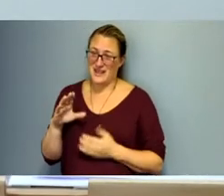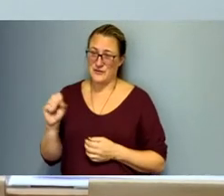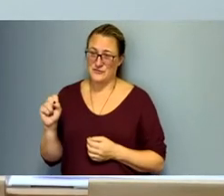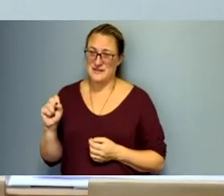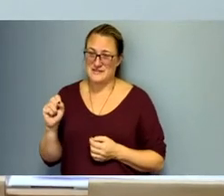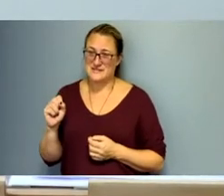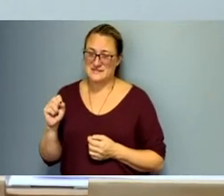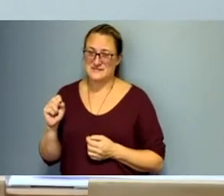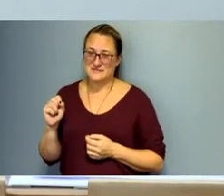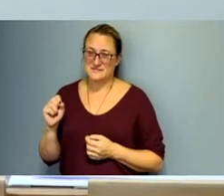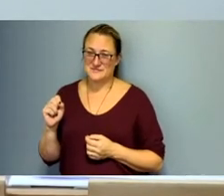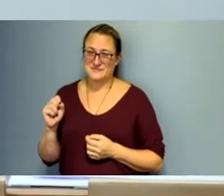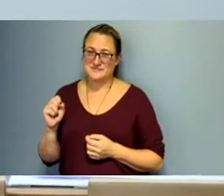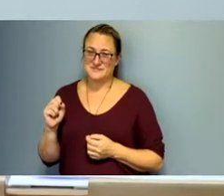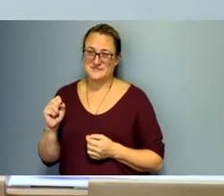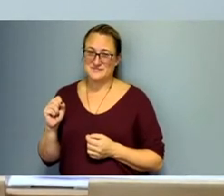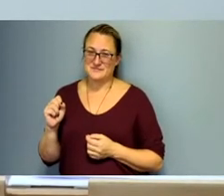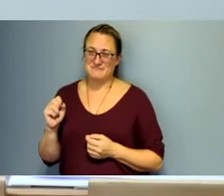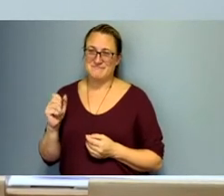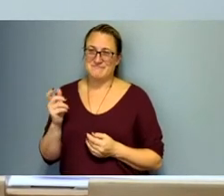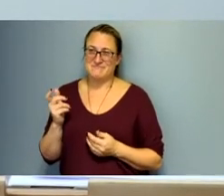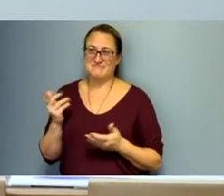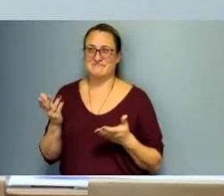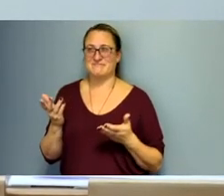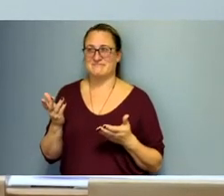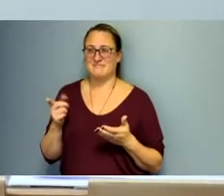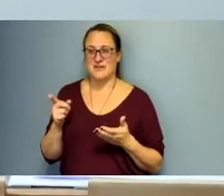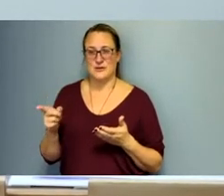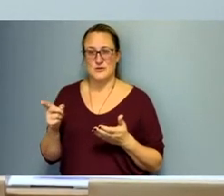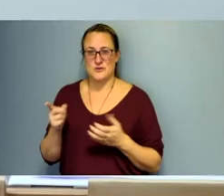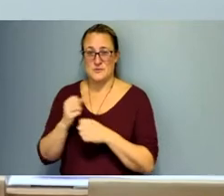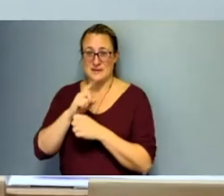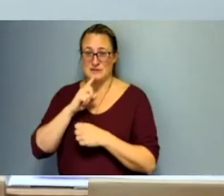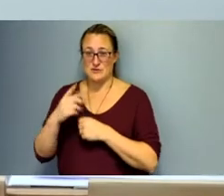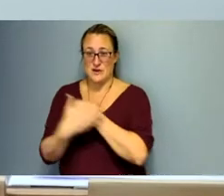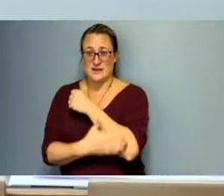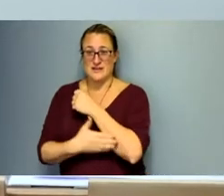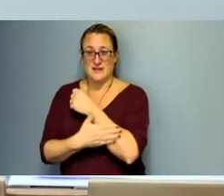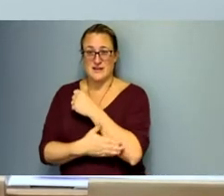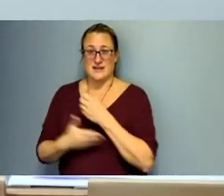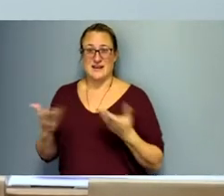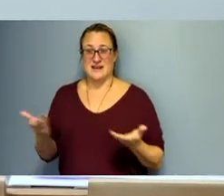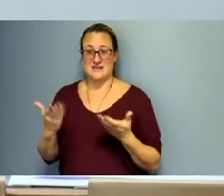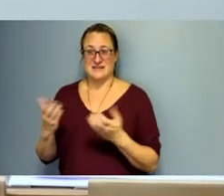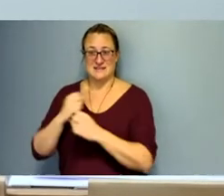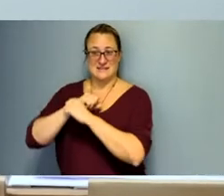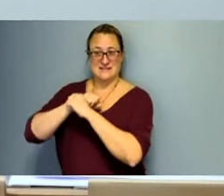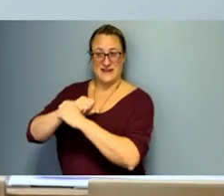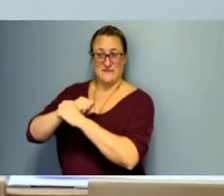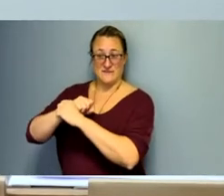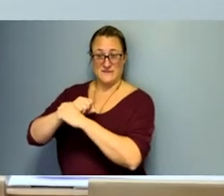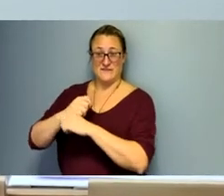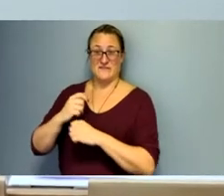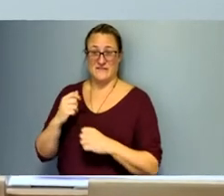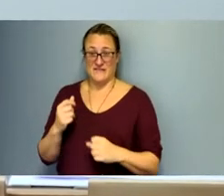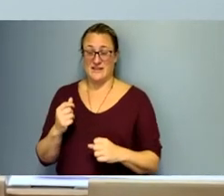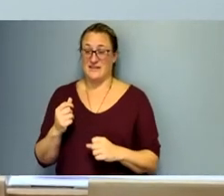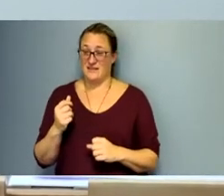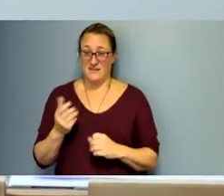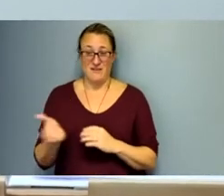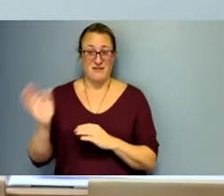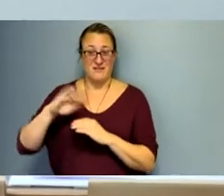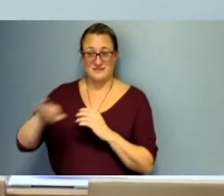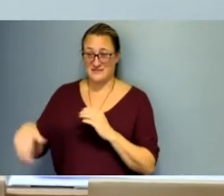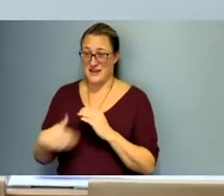keeping our county facilities safe from its arms way, 24 hours a day,